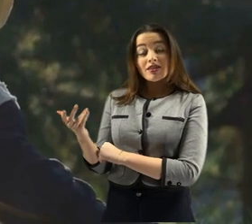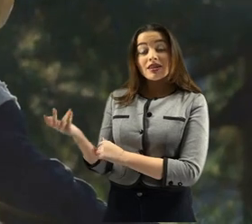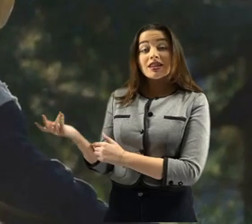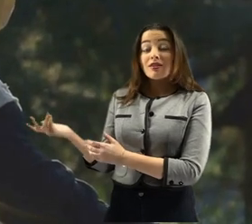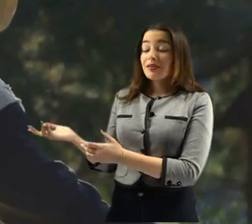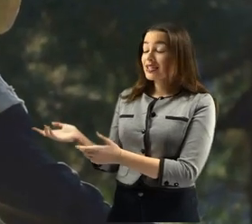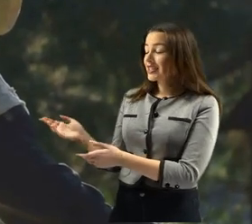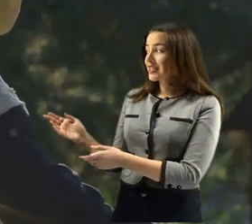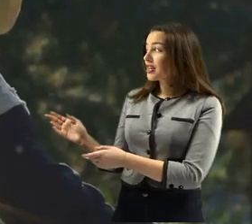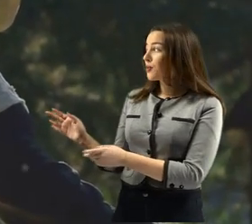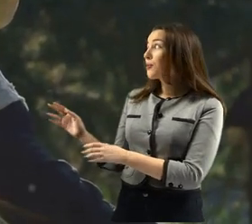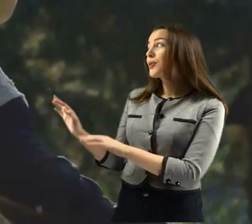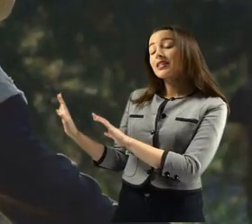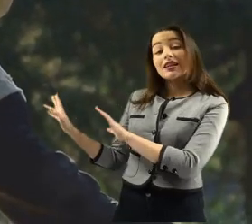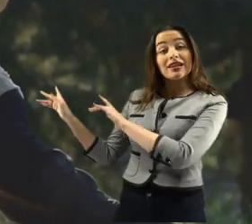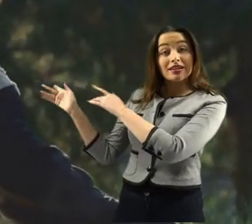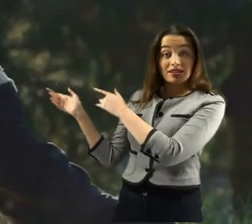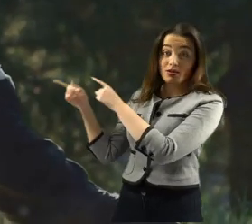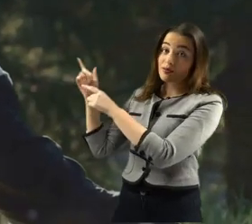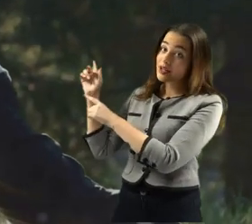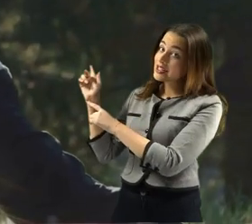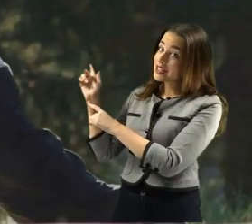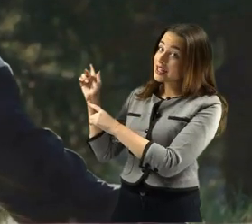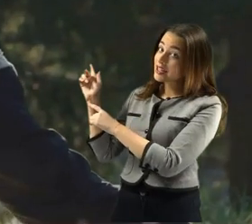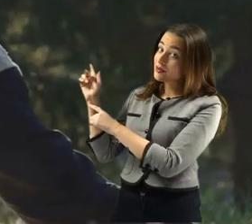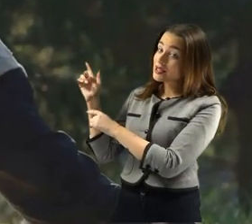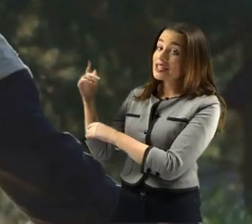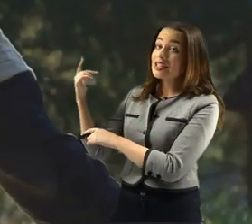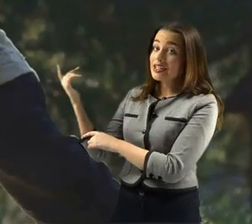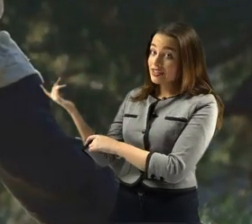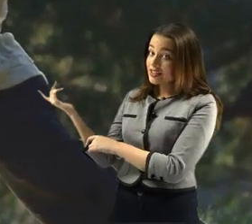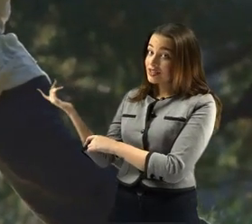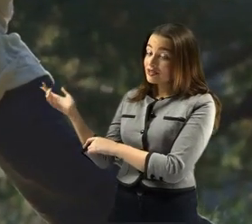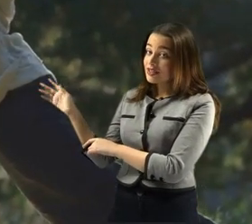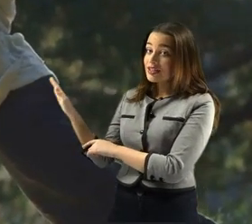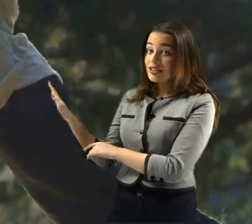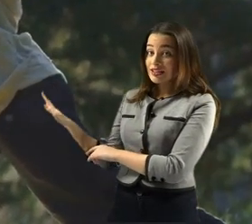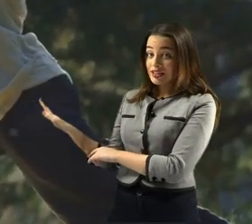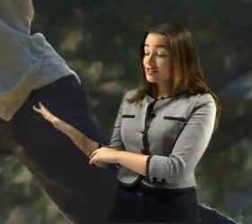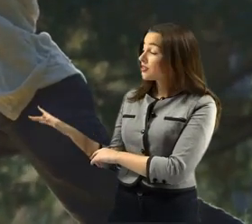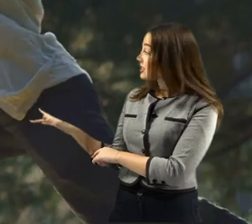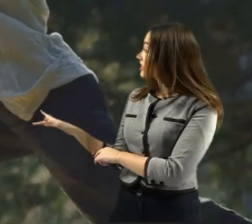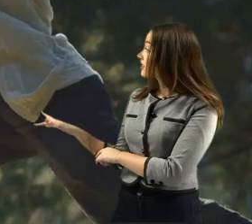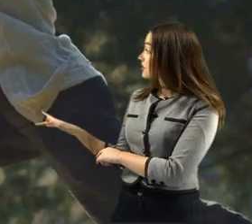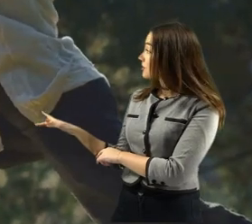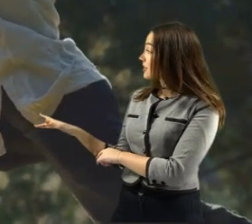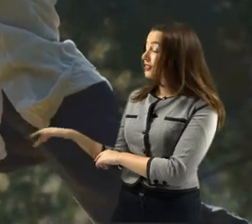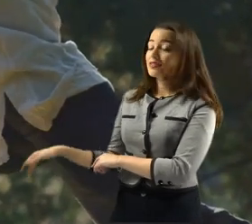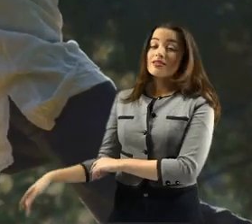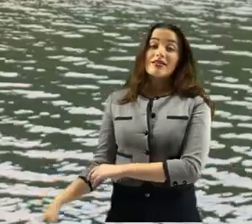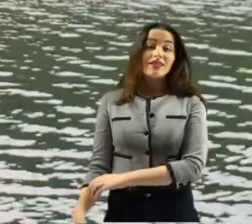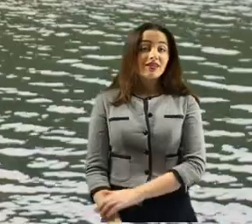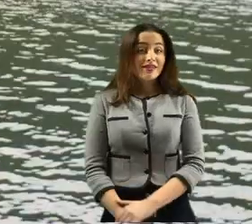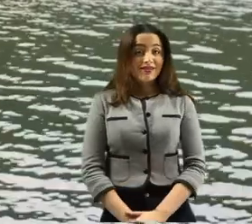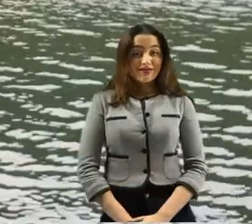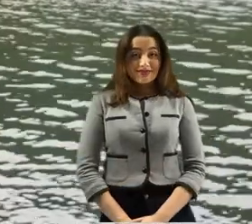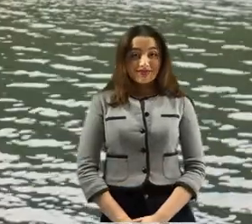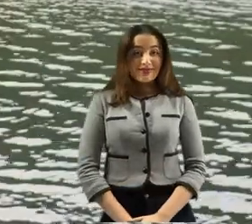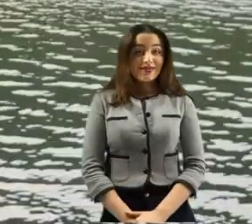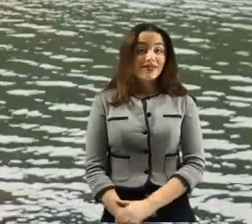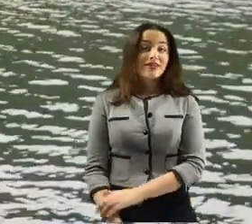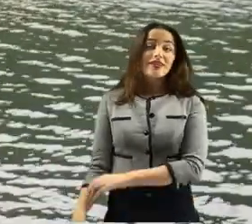very much for watching. Subscribe, like, leave your comments. I wish you all love, happiness,